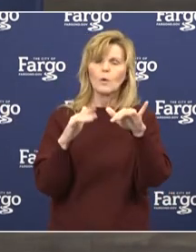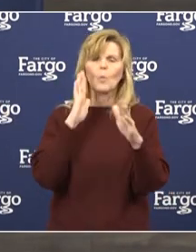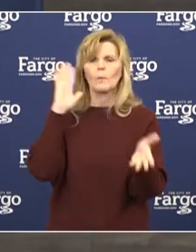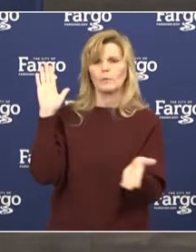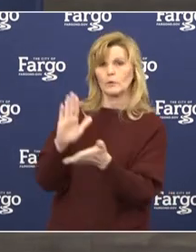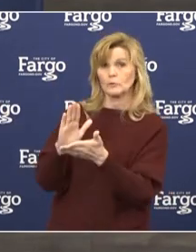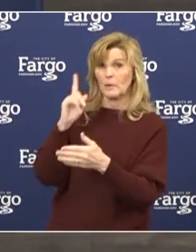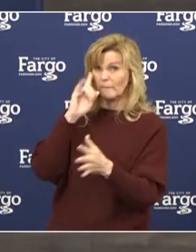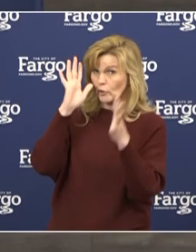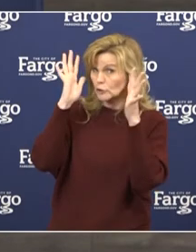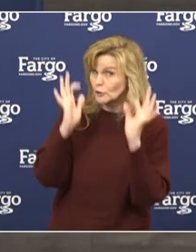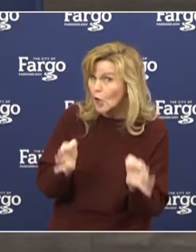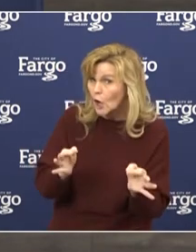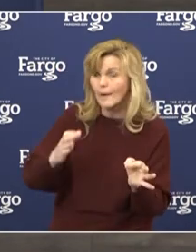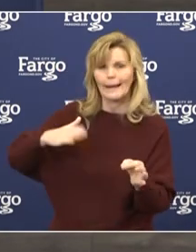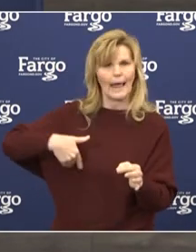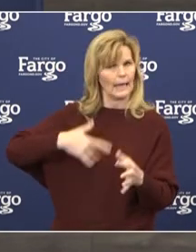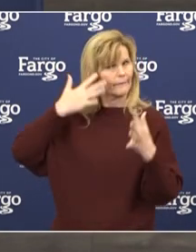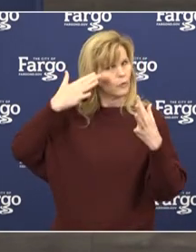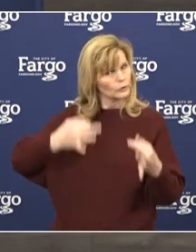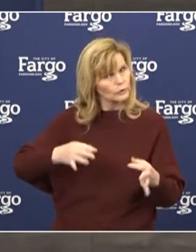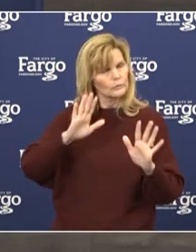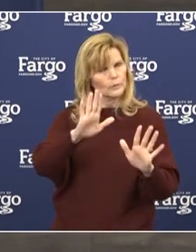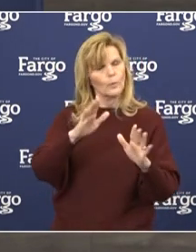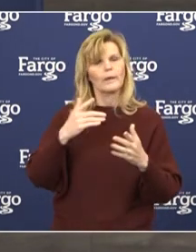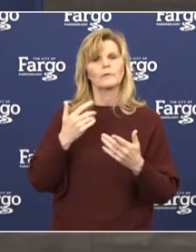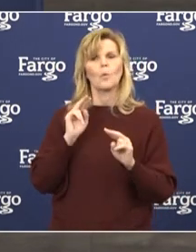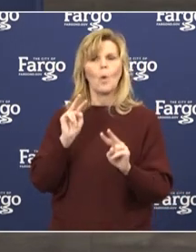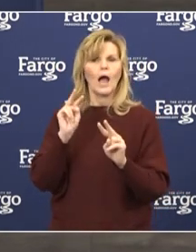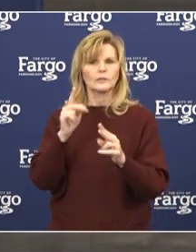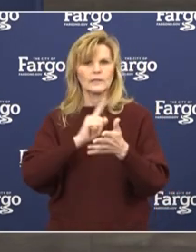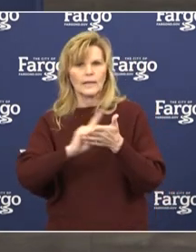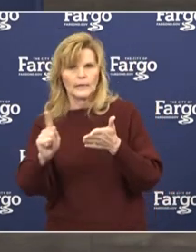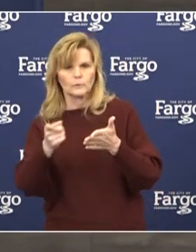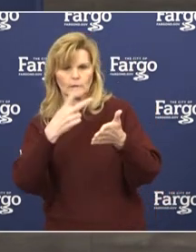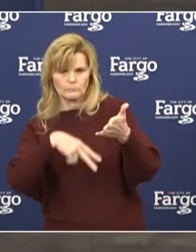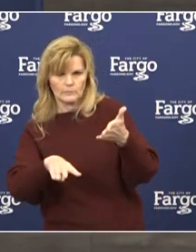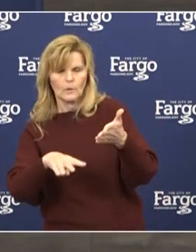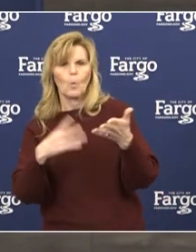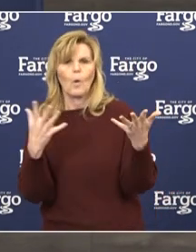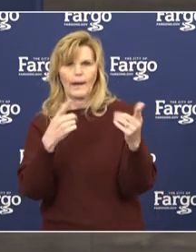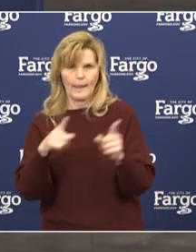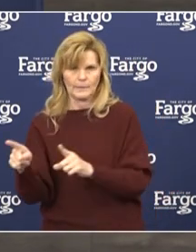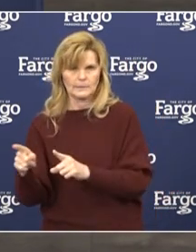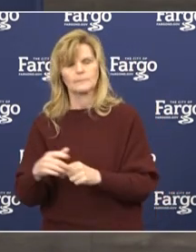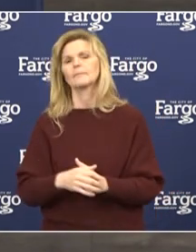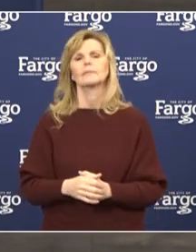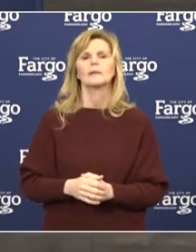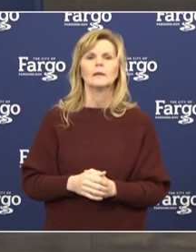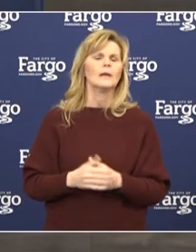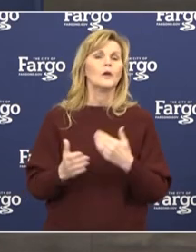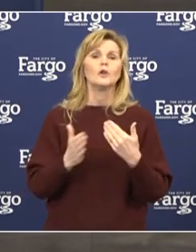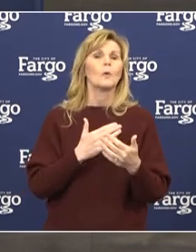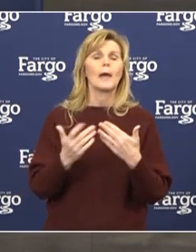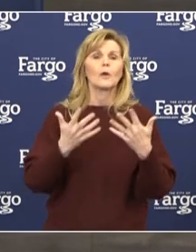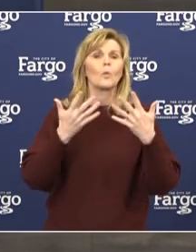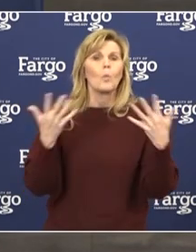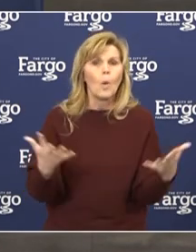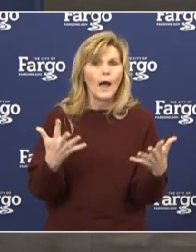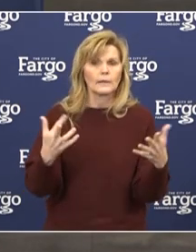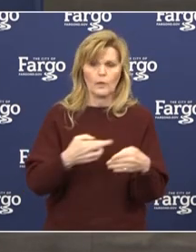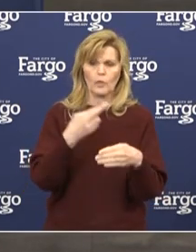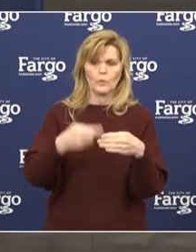say for certainty. The next few weeks will give us critical information. No matter what the final surge outcome